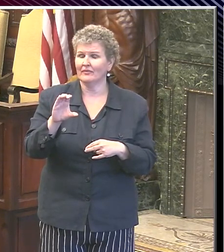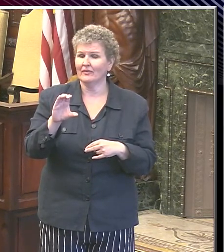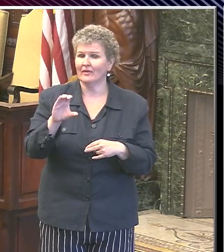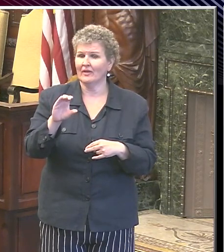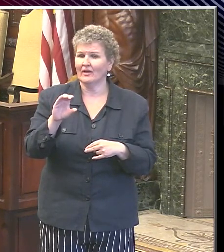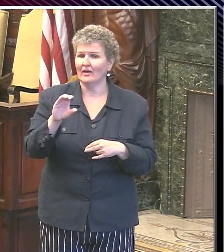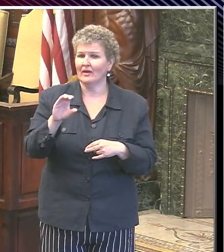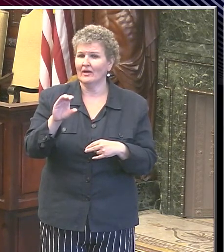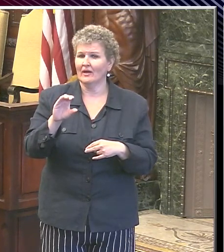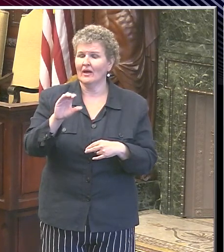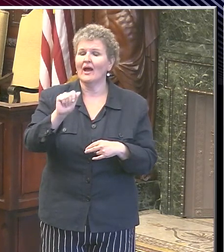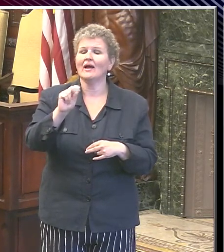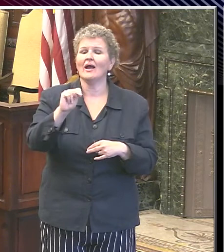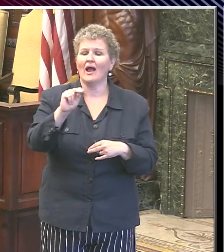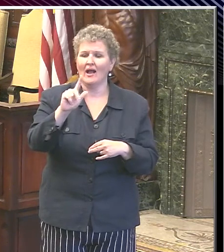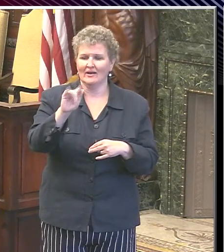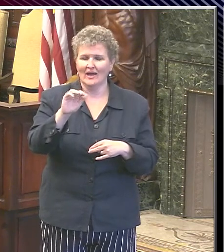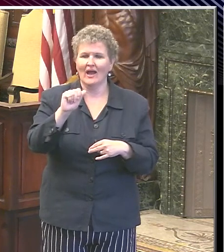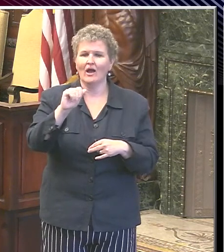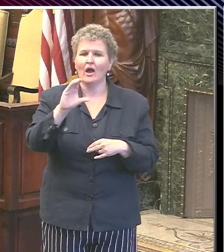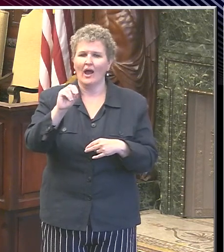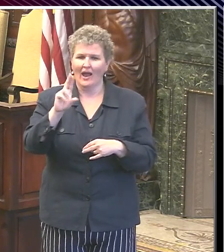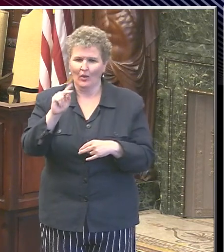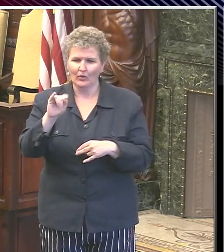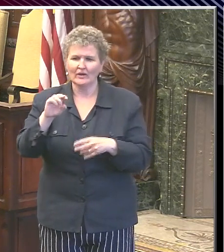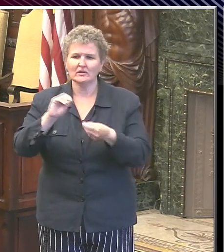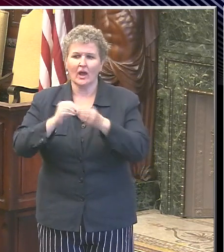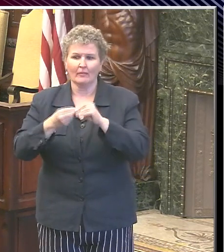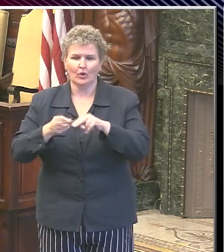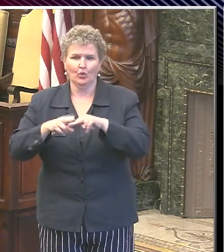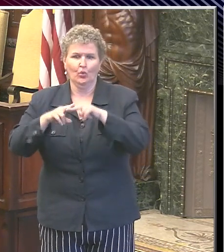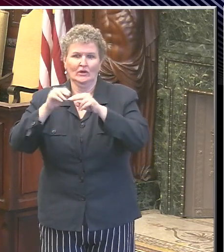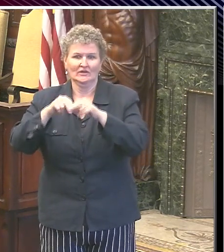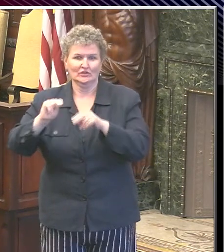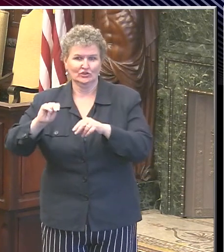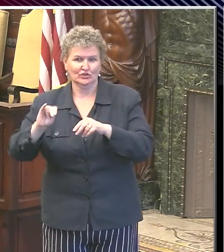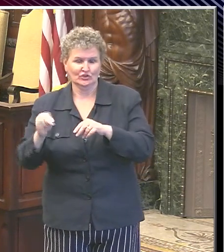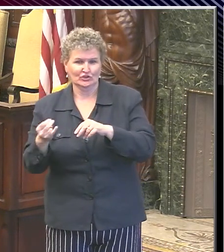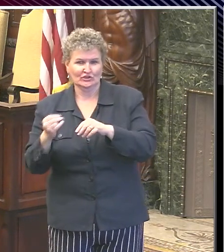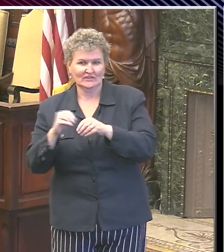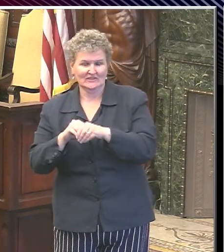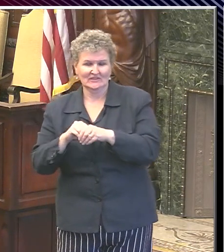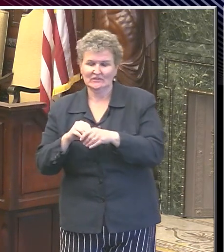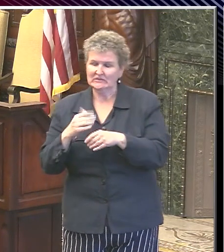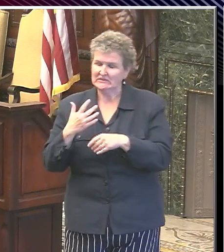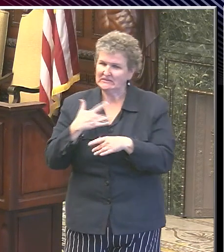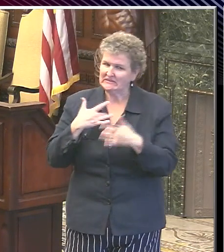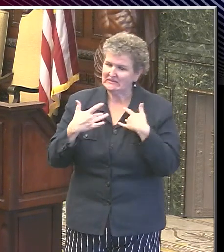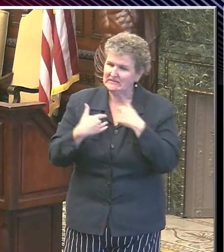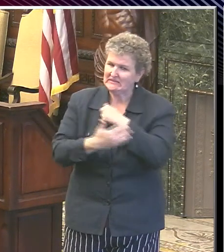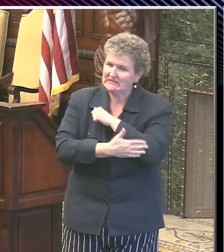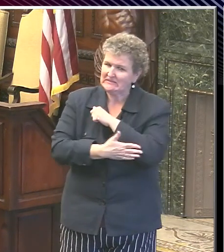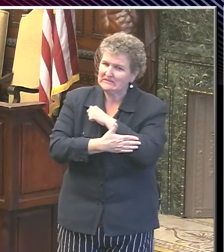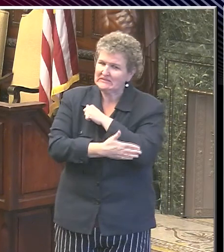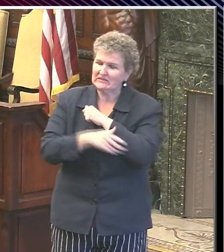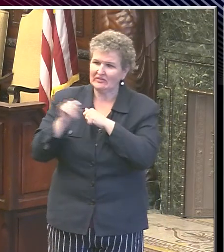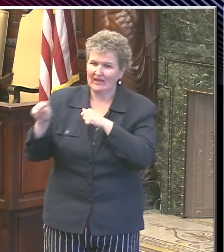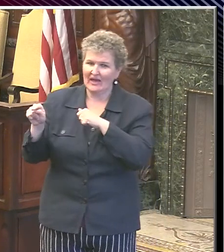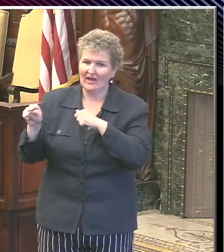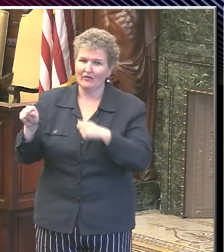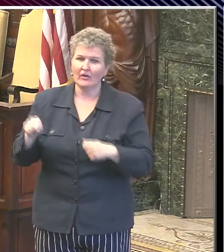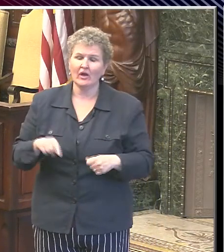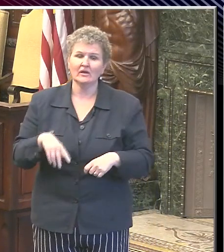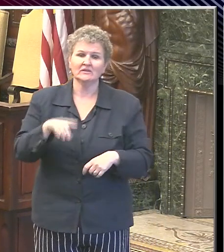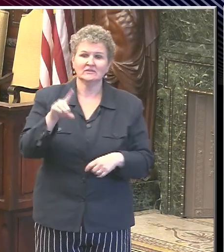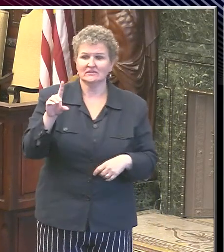there are many differences that will determine what the rate of rise is going to be in one county versus another. So I